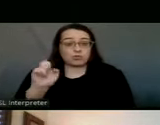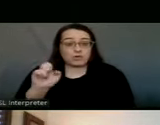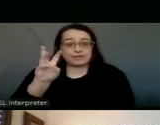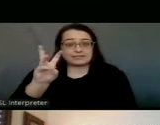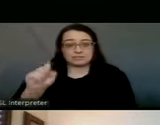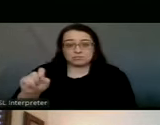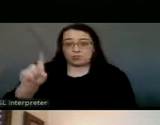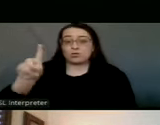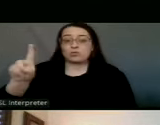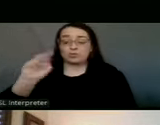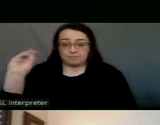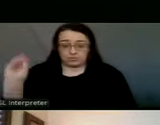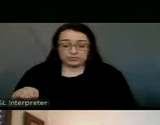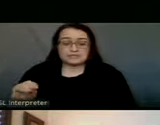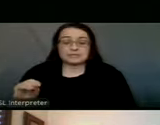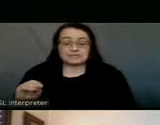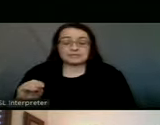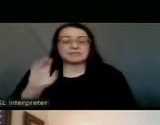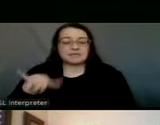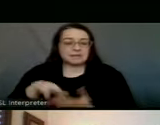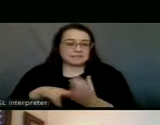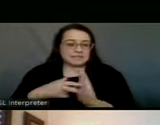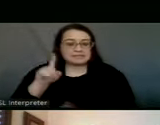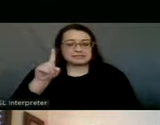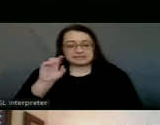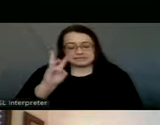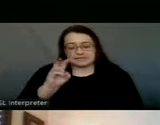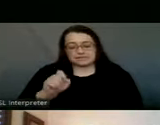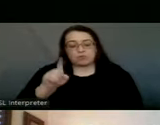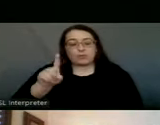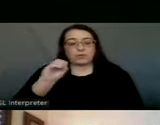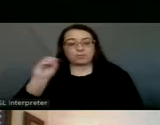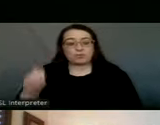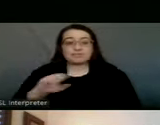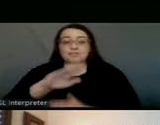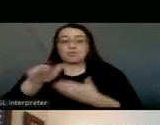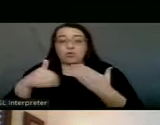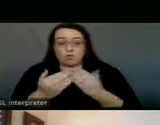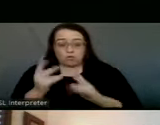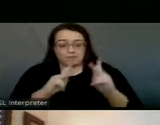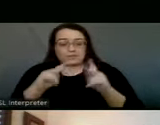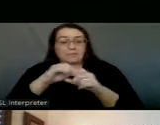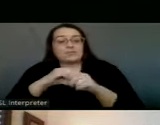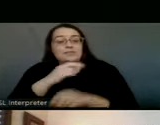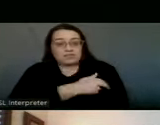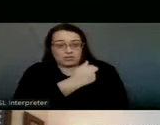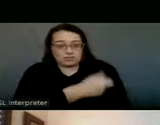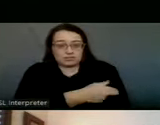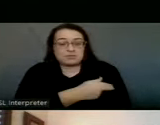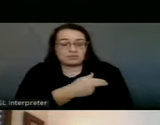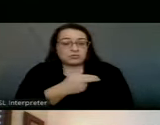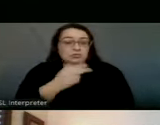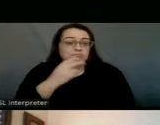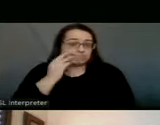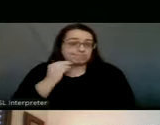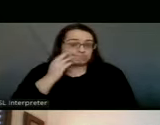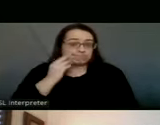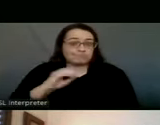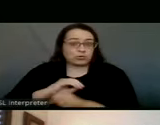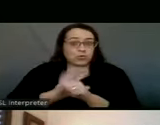.1%. That means that 6.1% of all hospitalized patients have COVID-19.